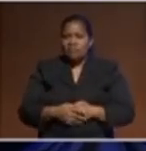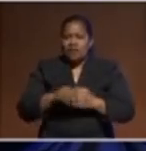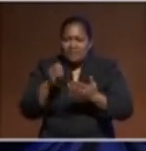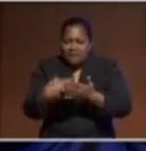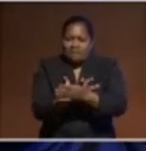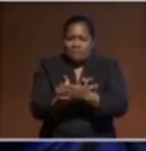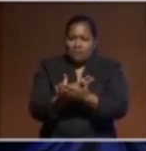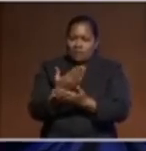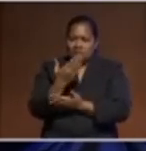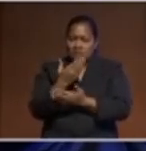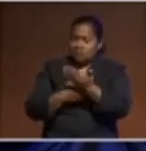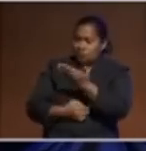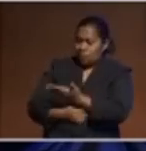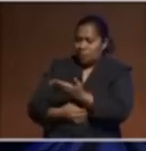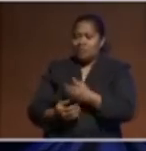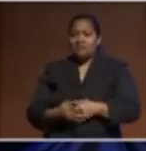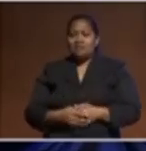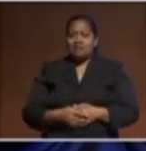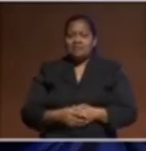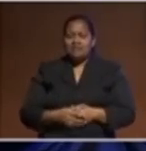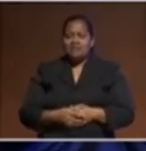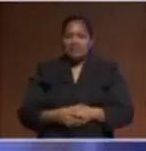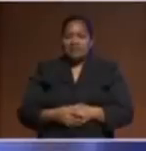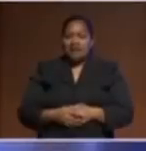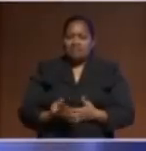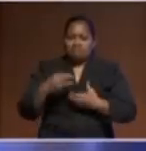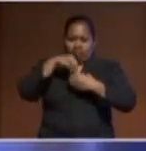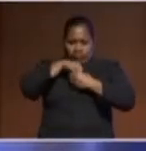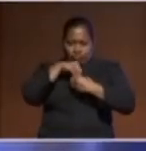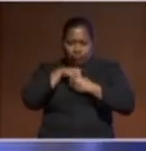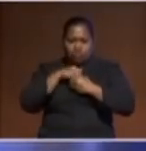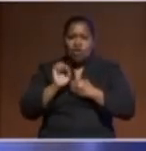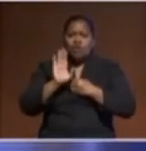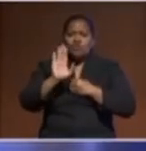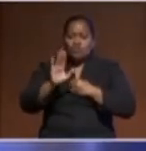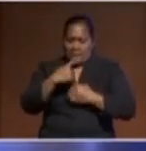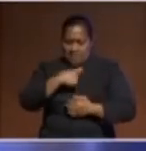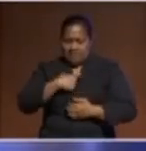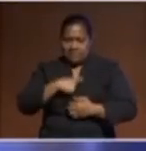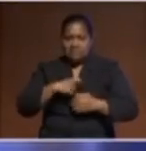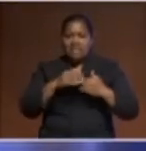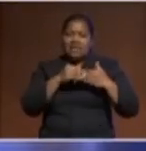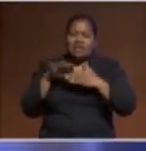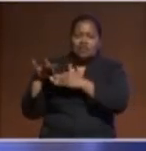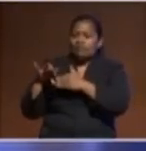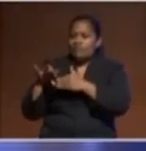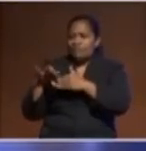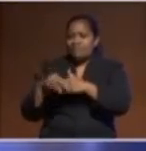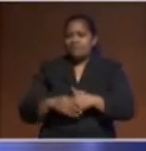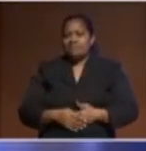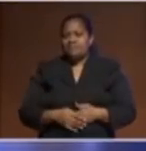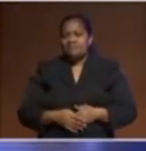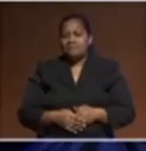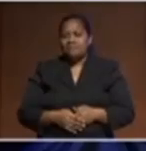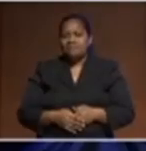and nurtured your own personal leadership journey, not only as a regional leader, but also as a